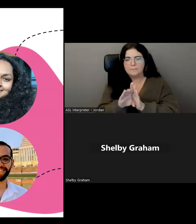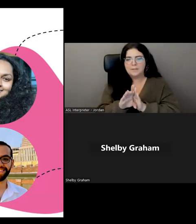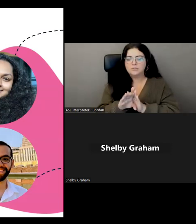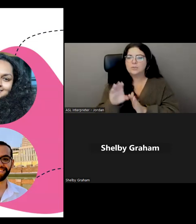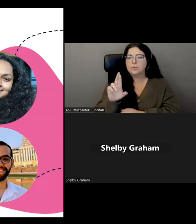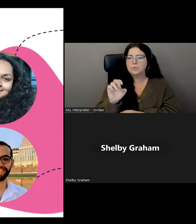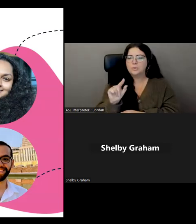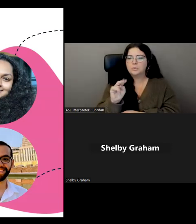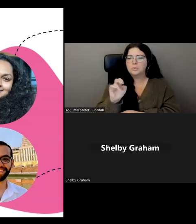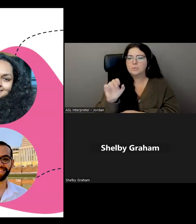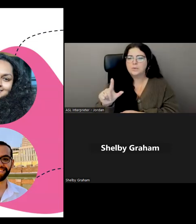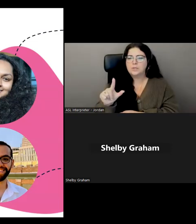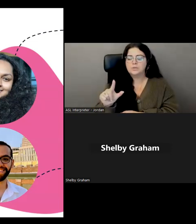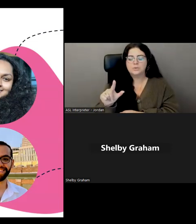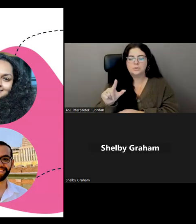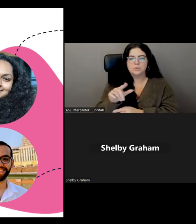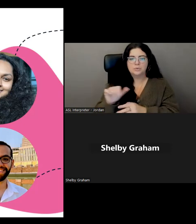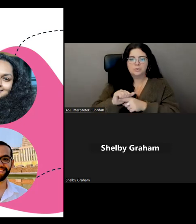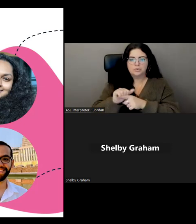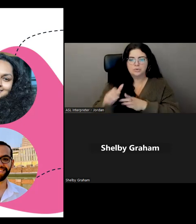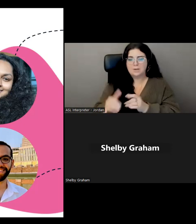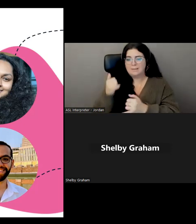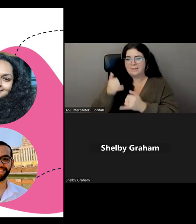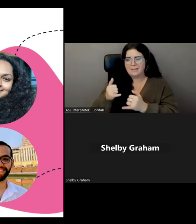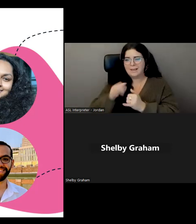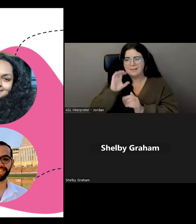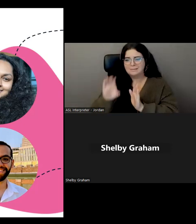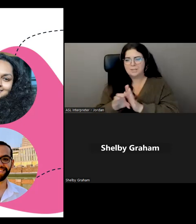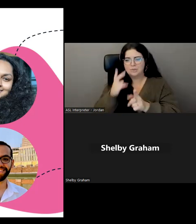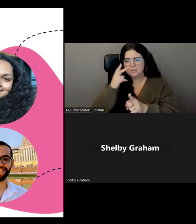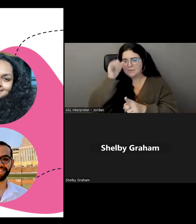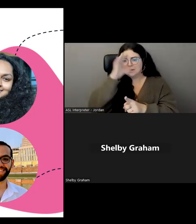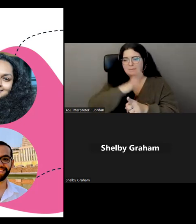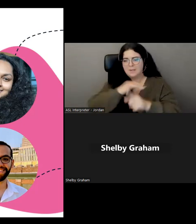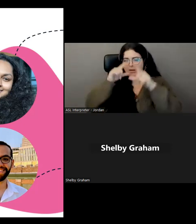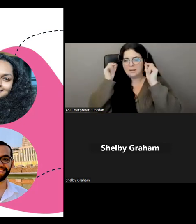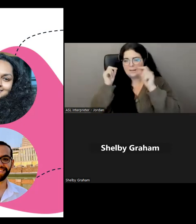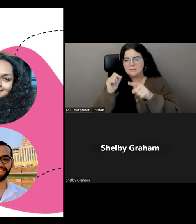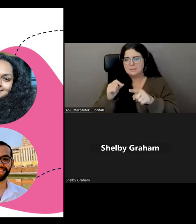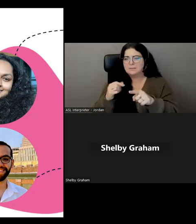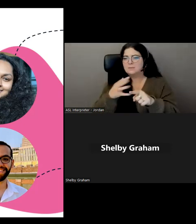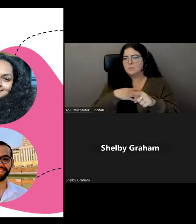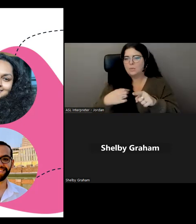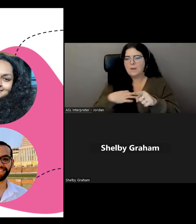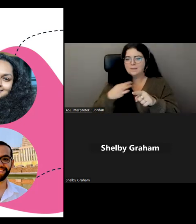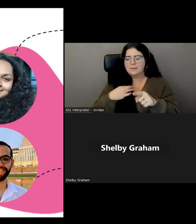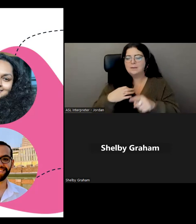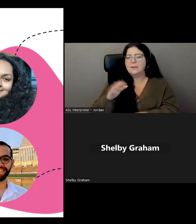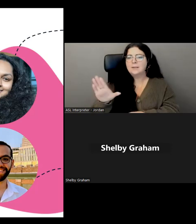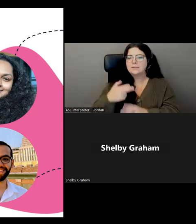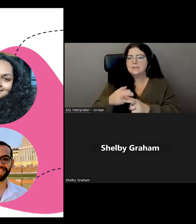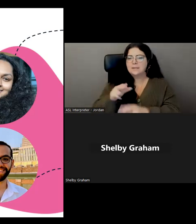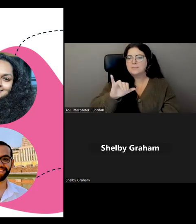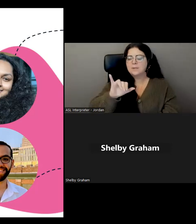trainers, except for this last image down here on the bottom right. That would be Yusuf. And